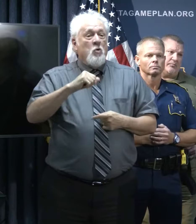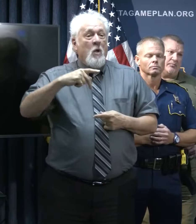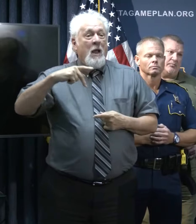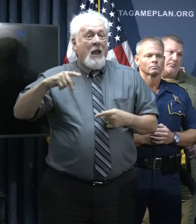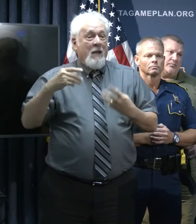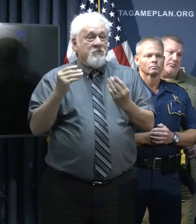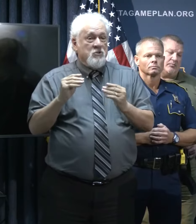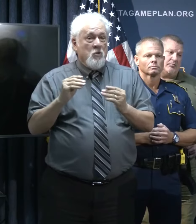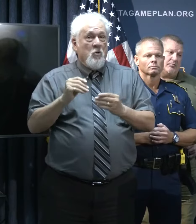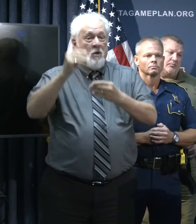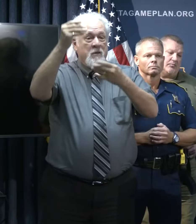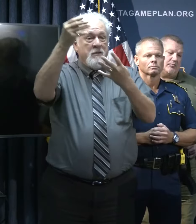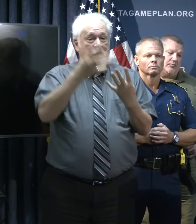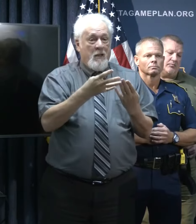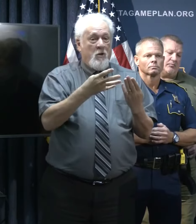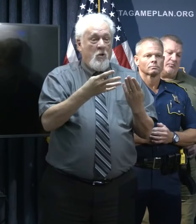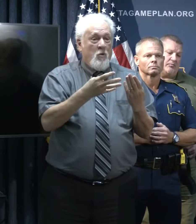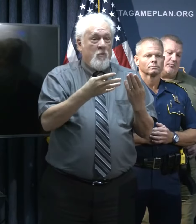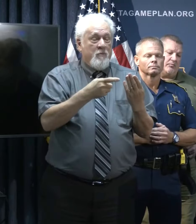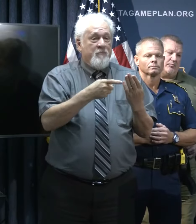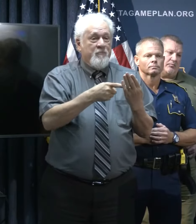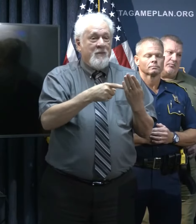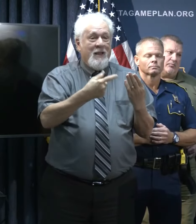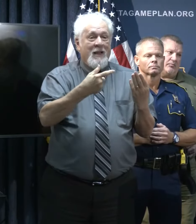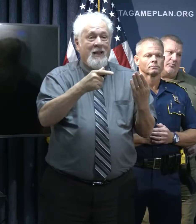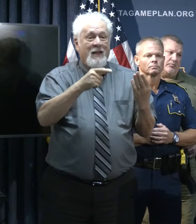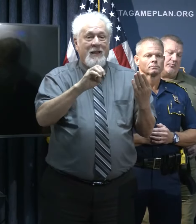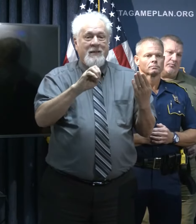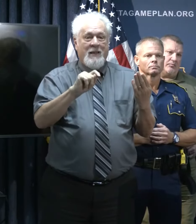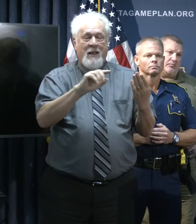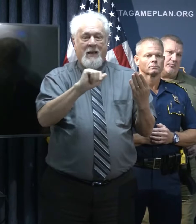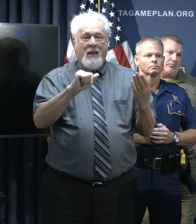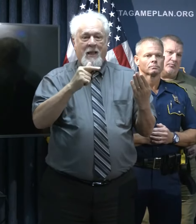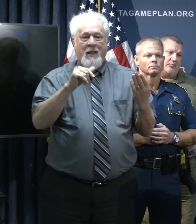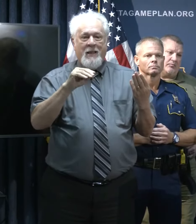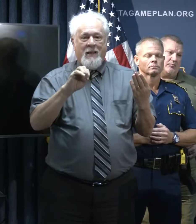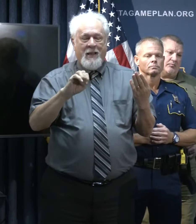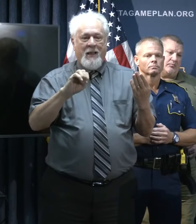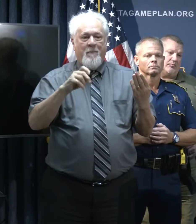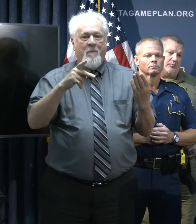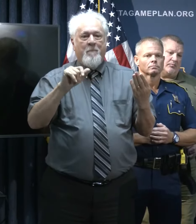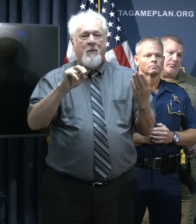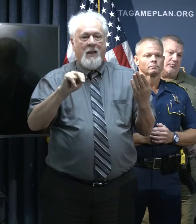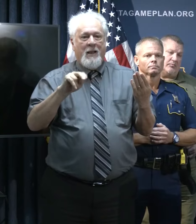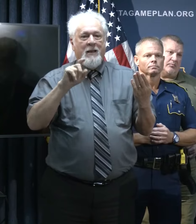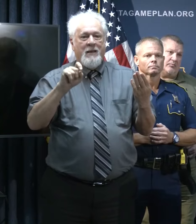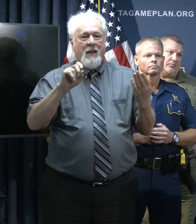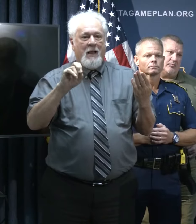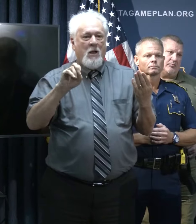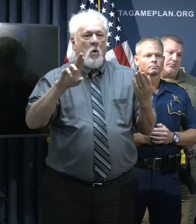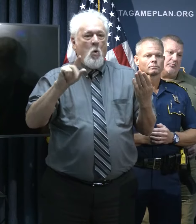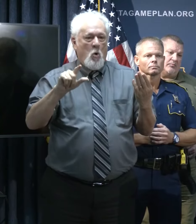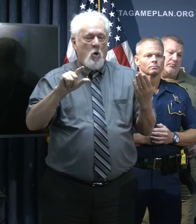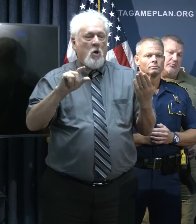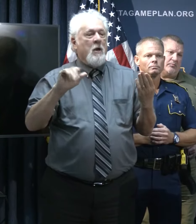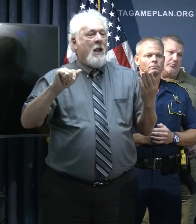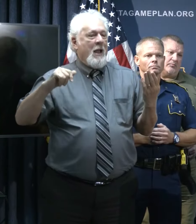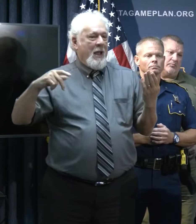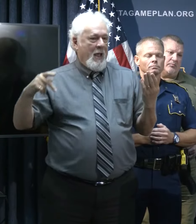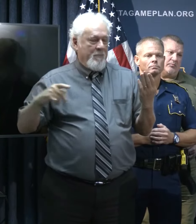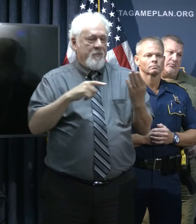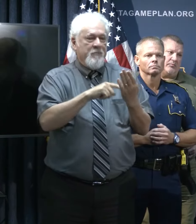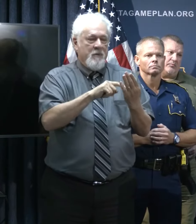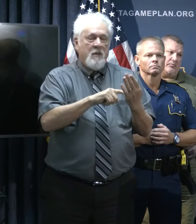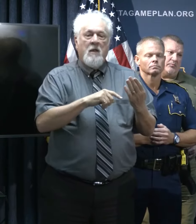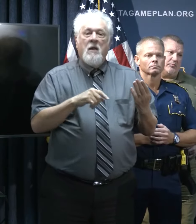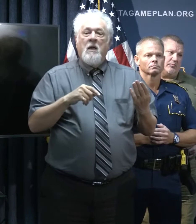yet, and download the getagameplan.org app. We encourage you to do so as